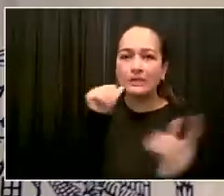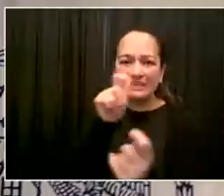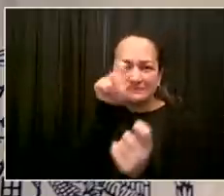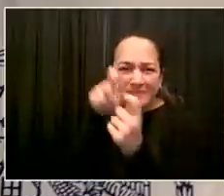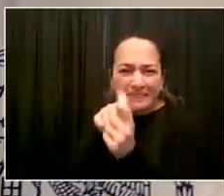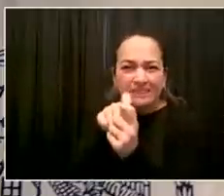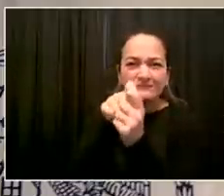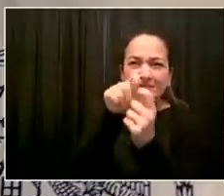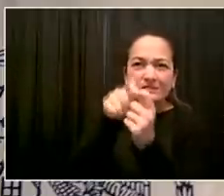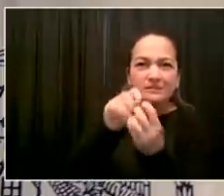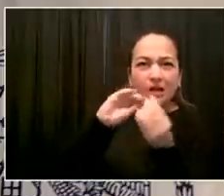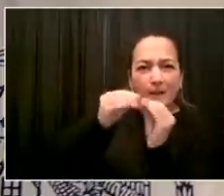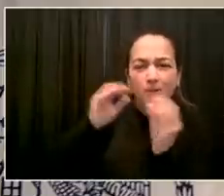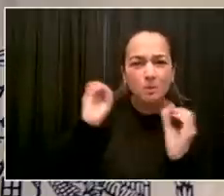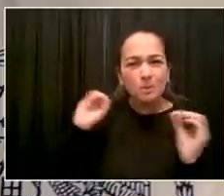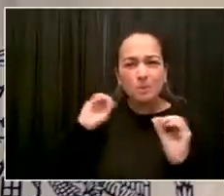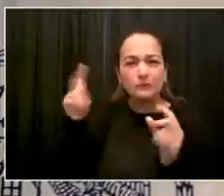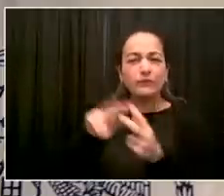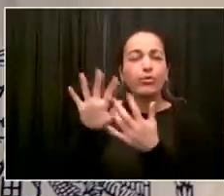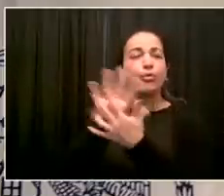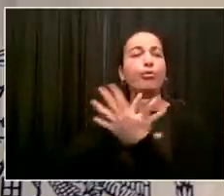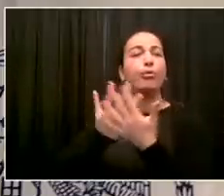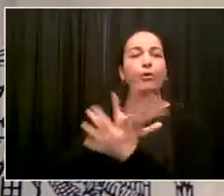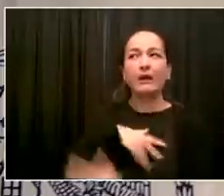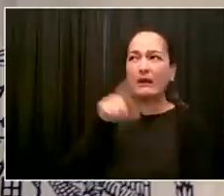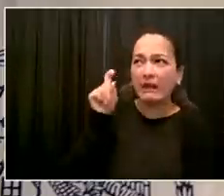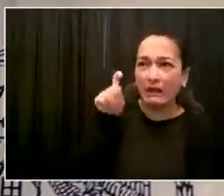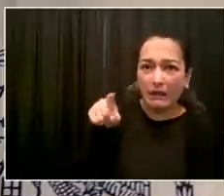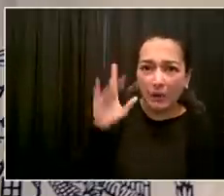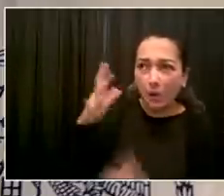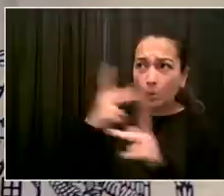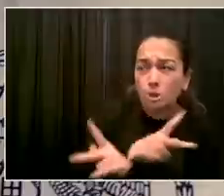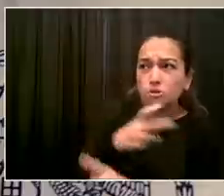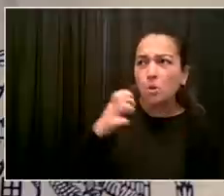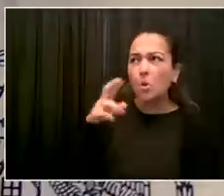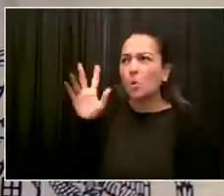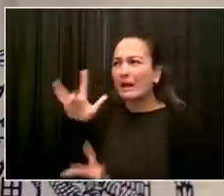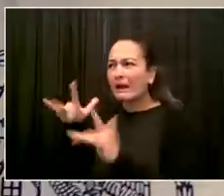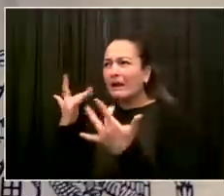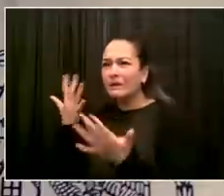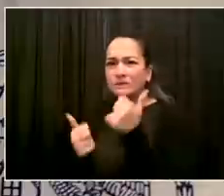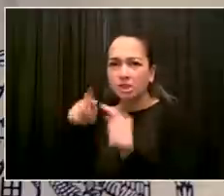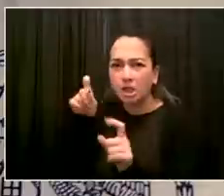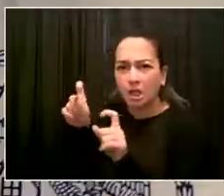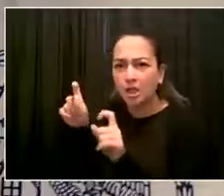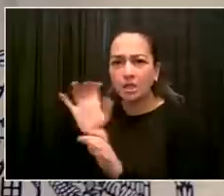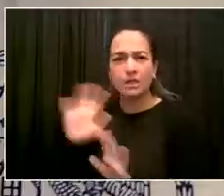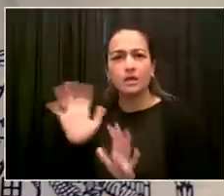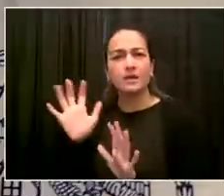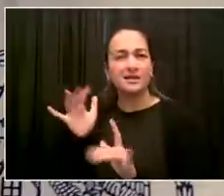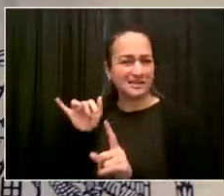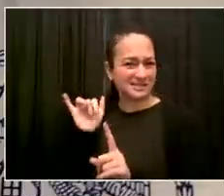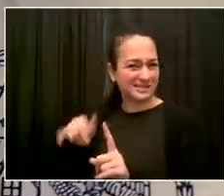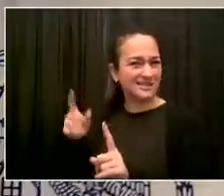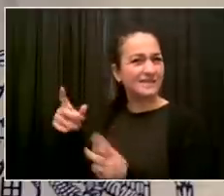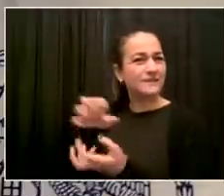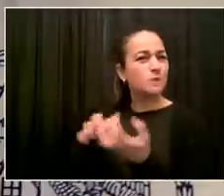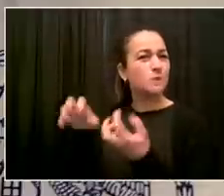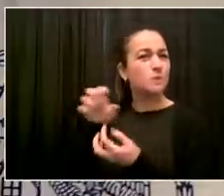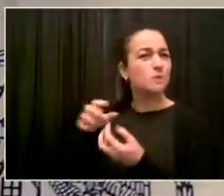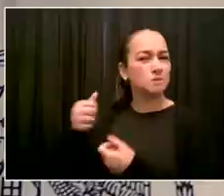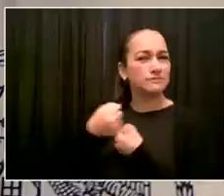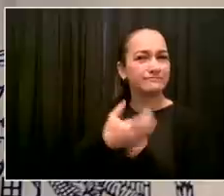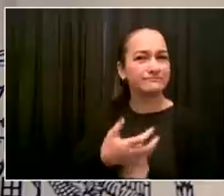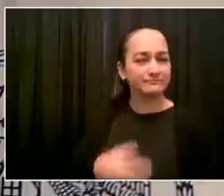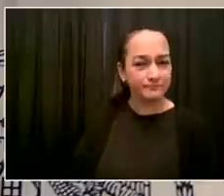capacity to just be that second set of eyes, just like you go to a second opinion with a doctor, to tell us if what we're